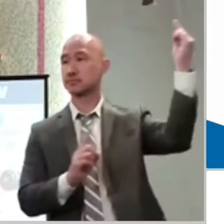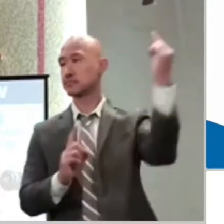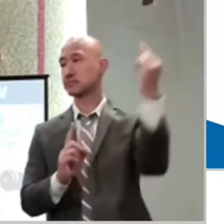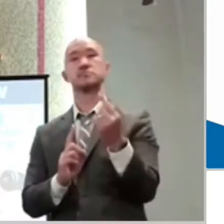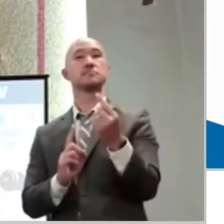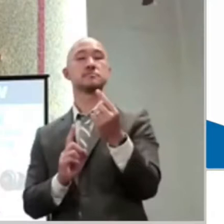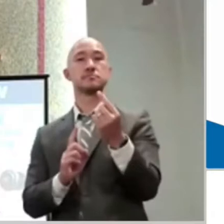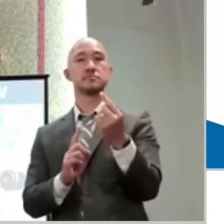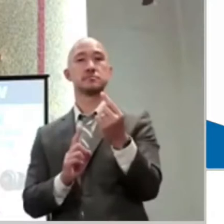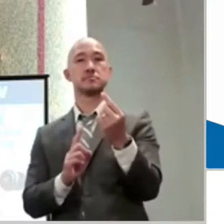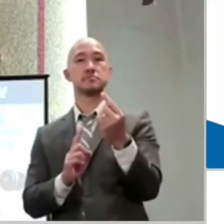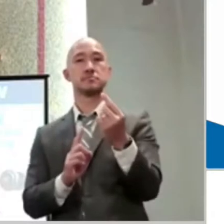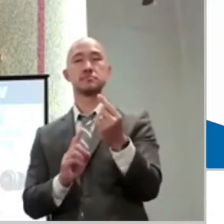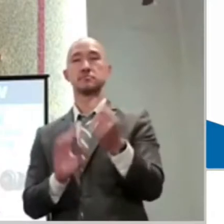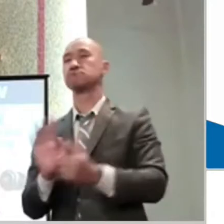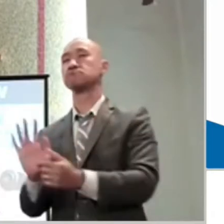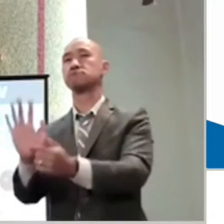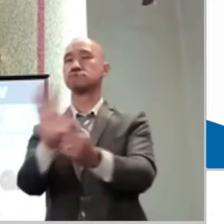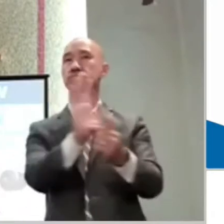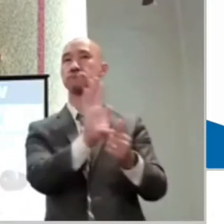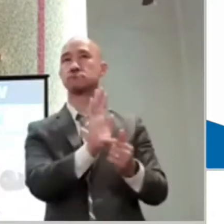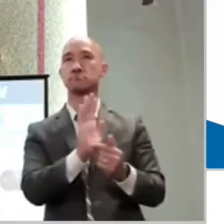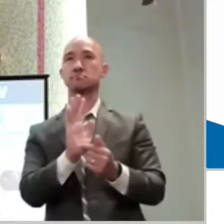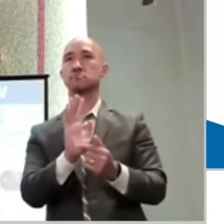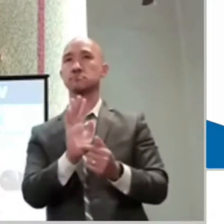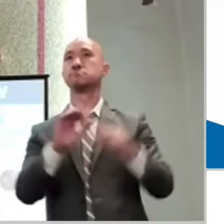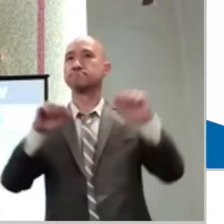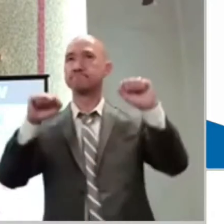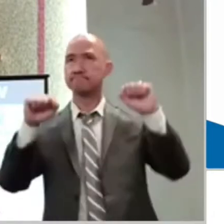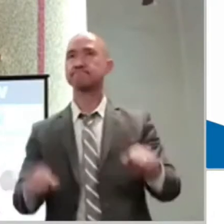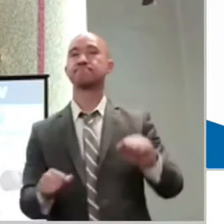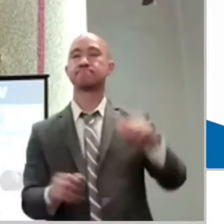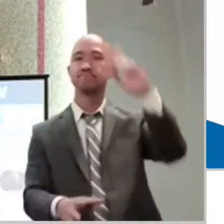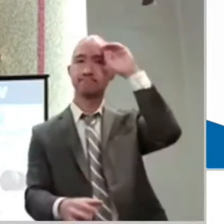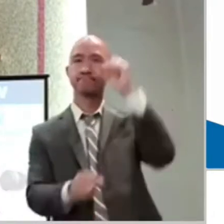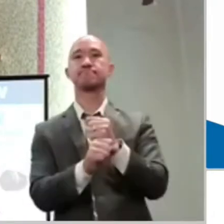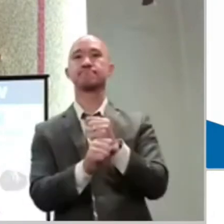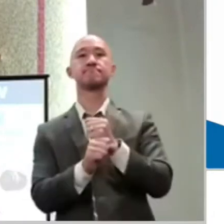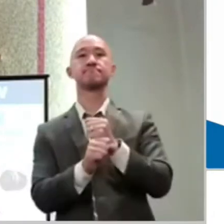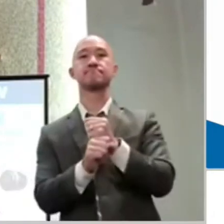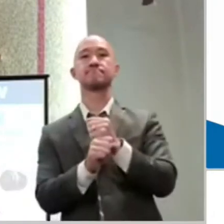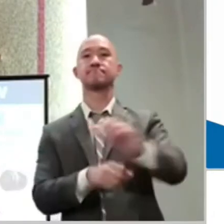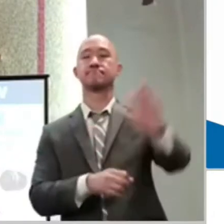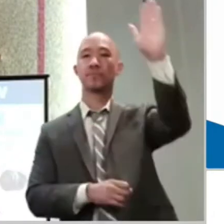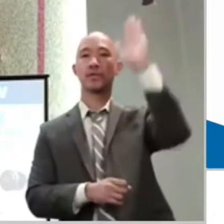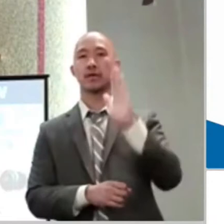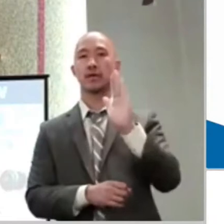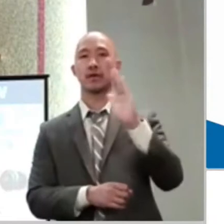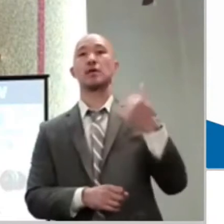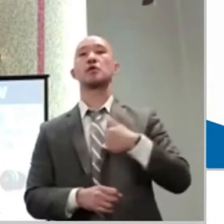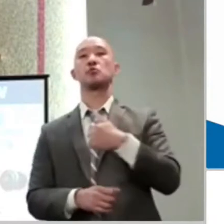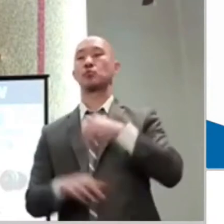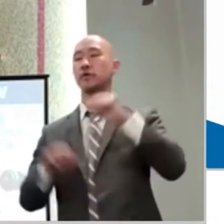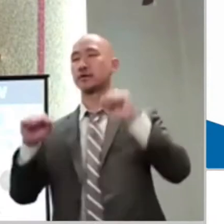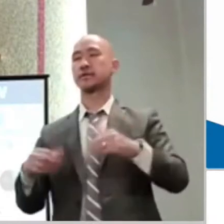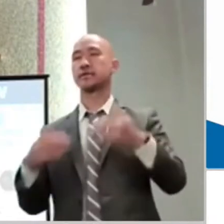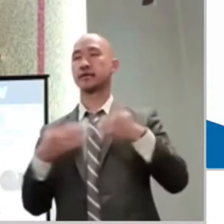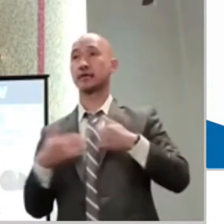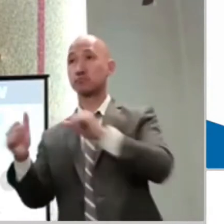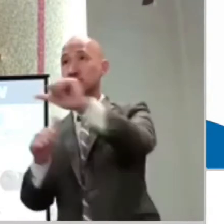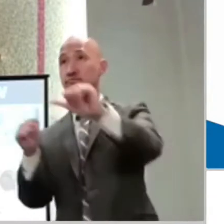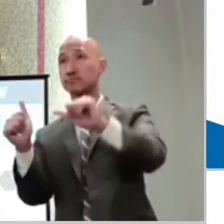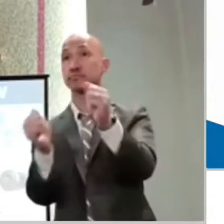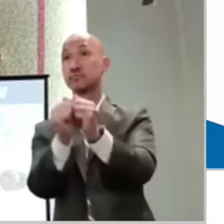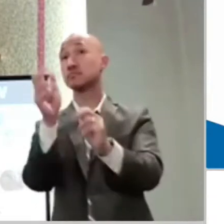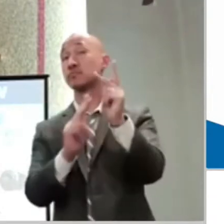I have really learned to trust other people because I'm first trusting God and I'm trusting what he is doing